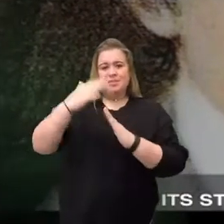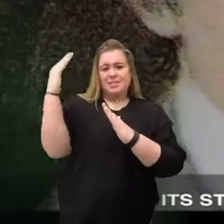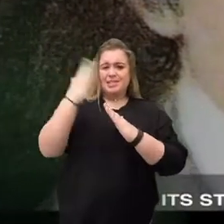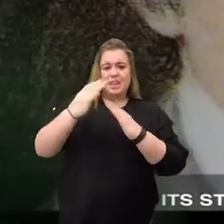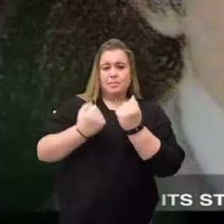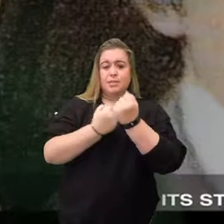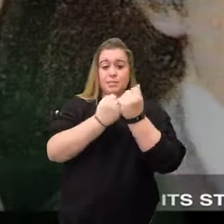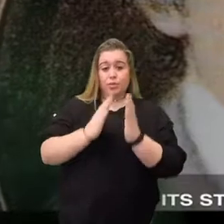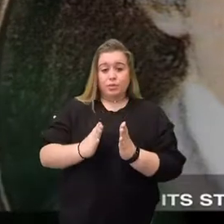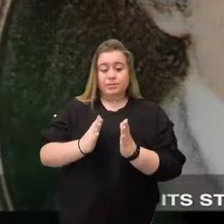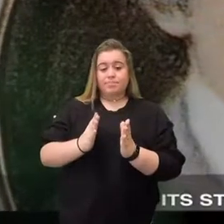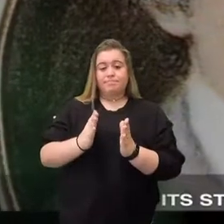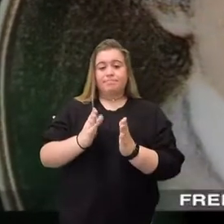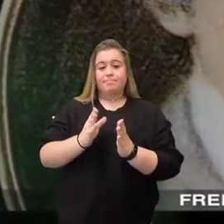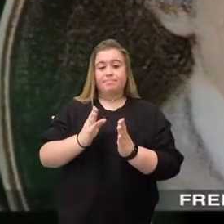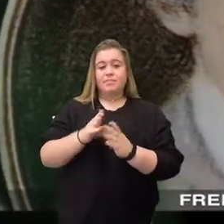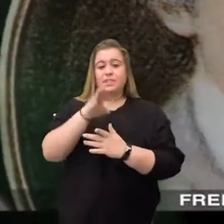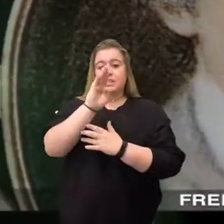its strongest supporter.